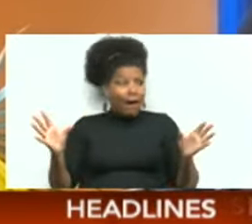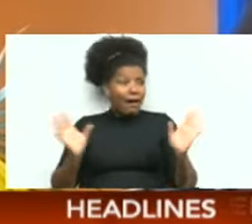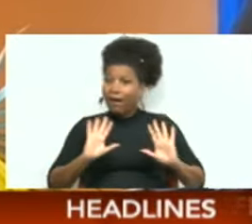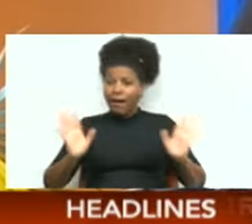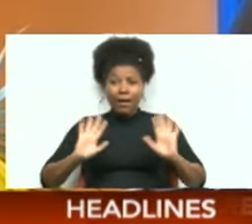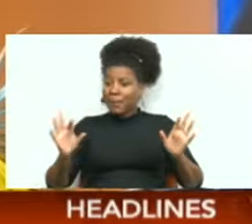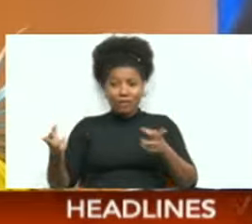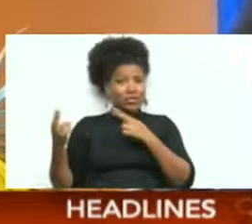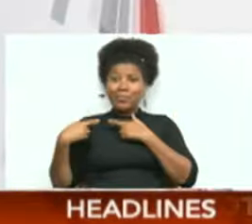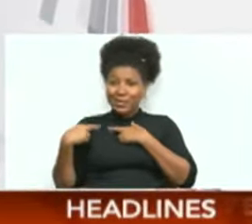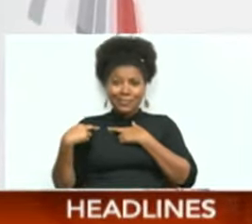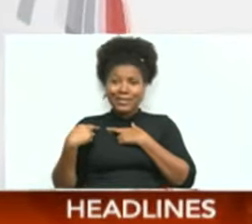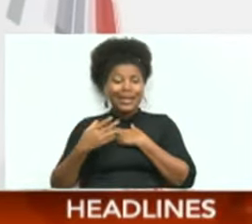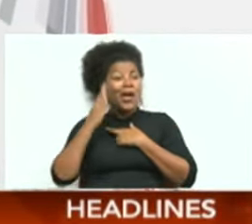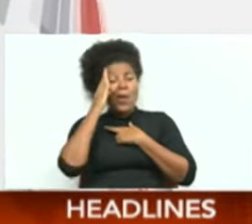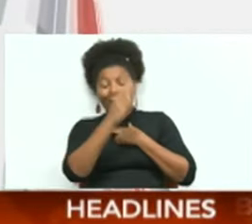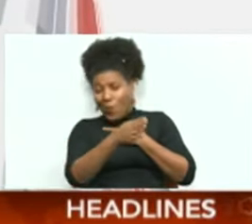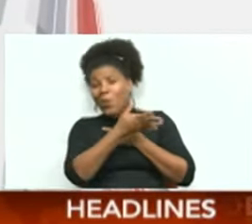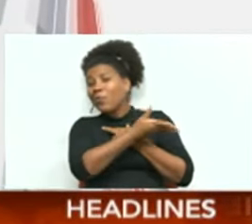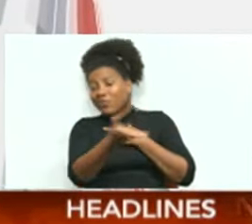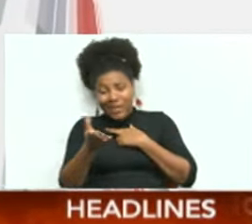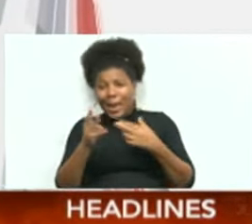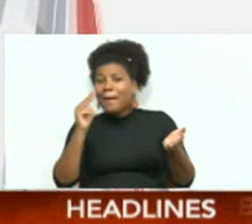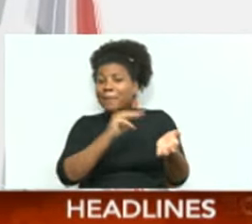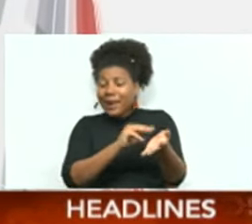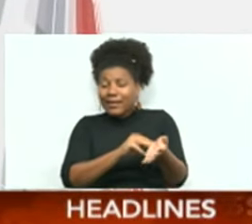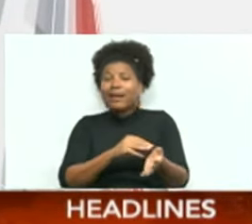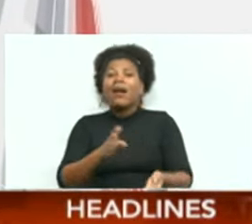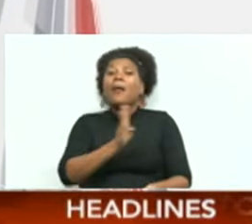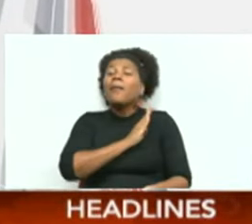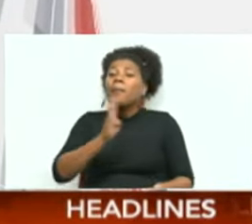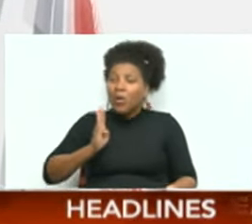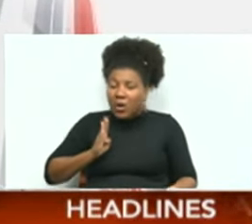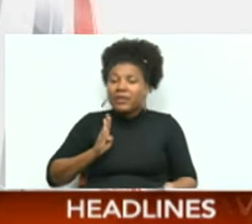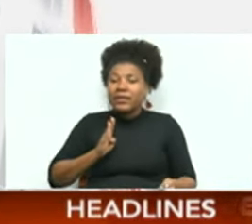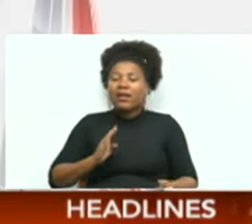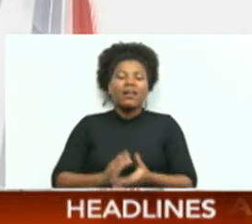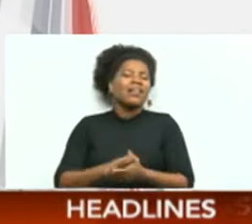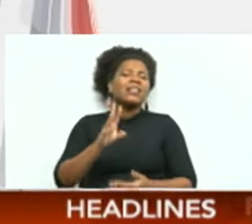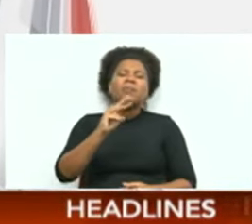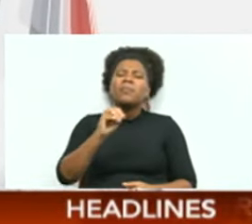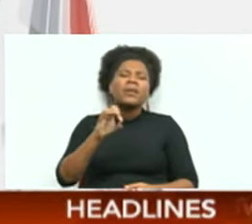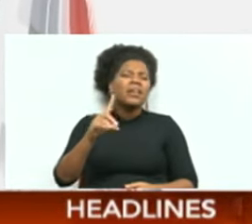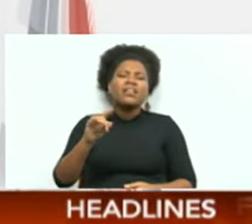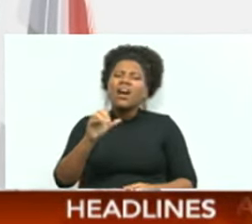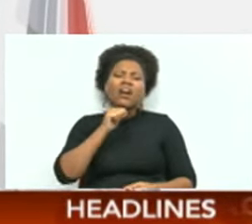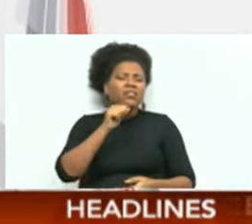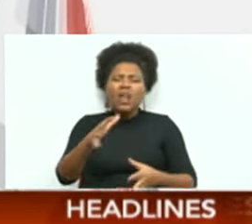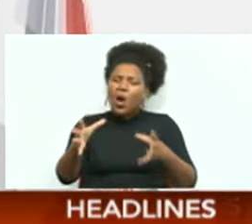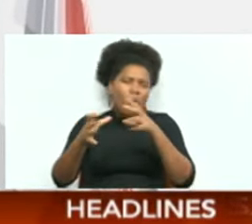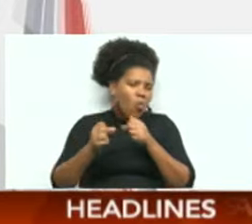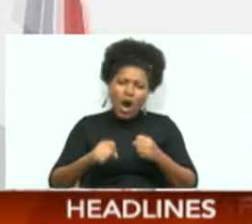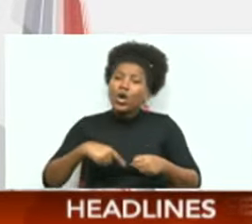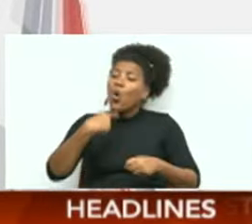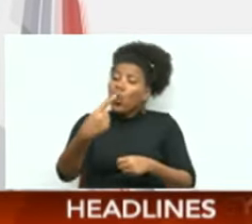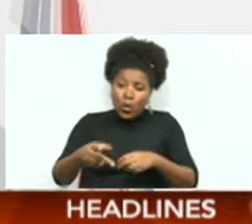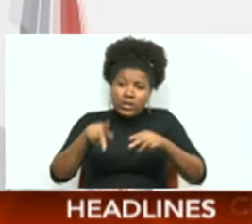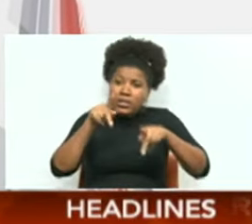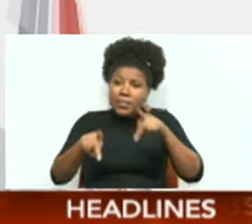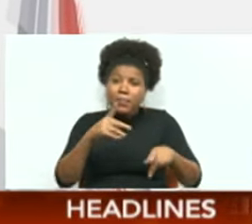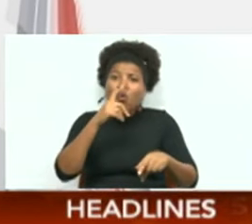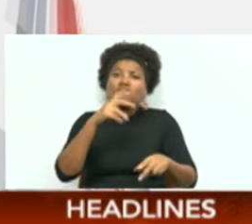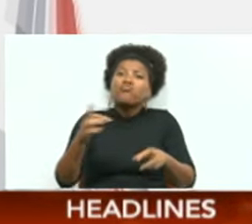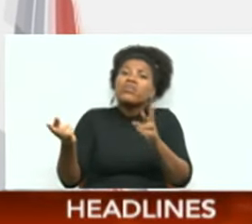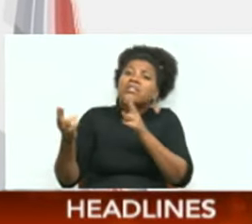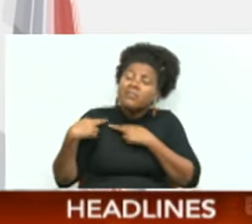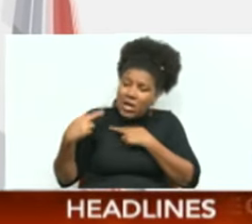us to the medical board. The media is unwilling to go to the people who are responsible for